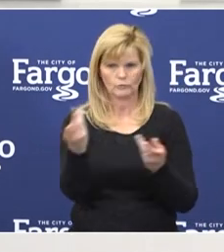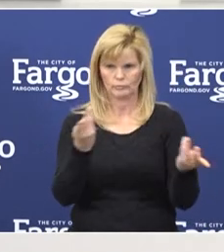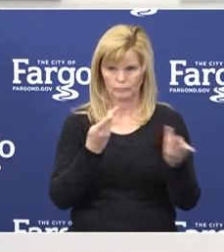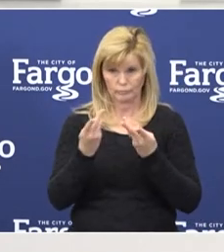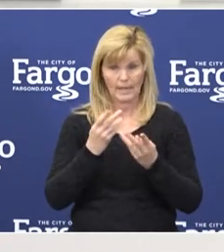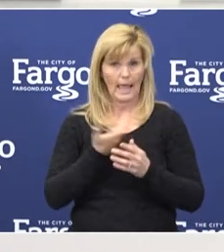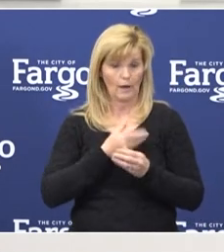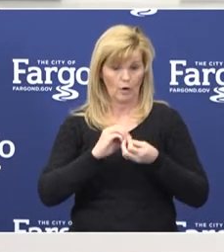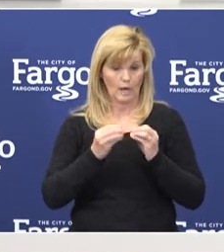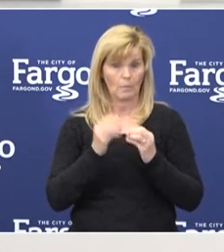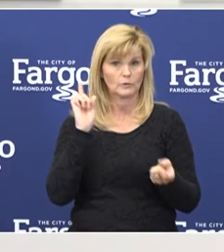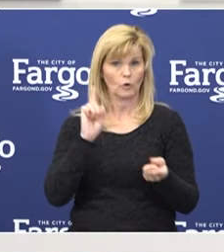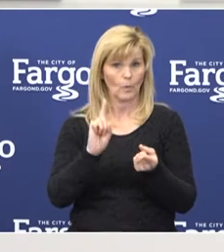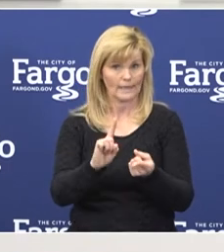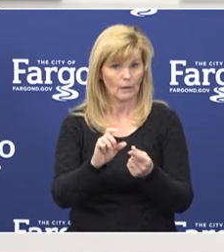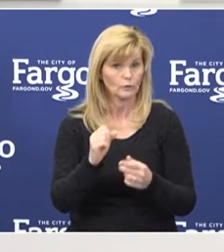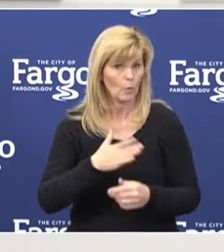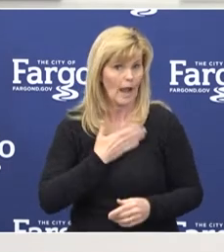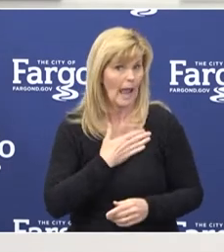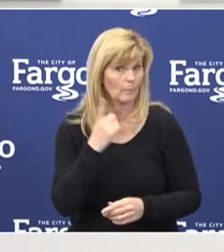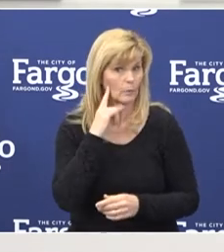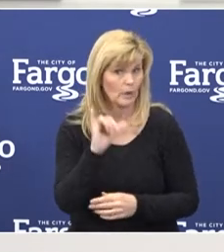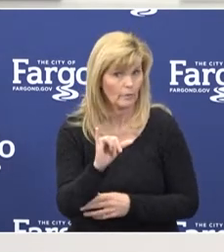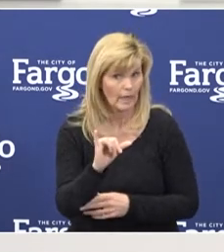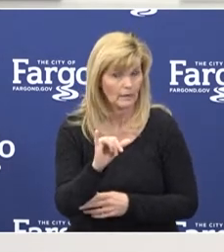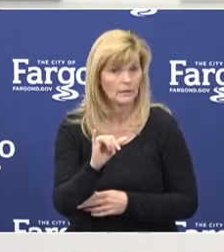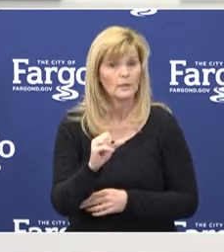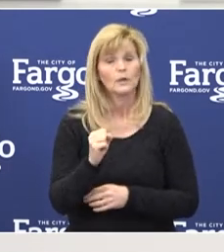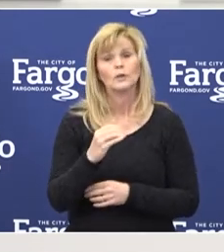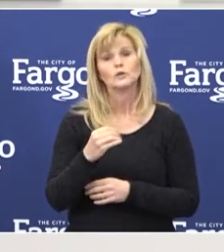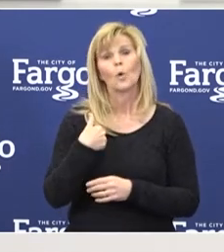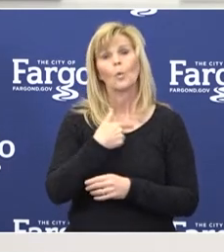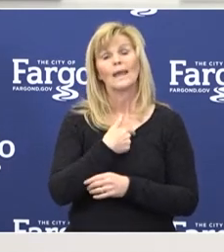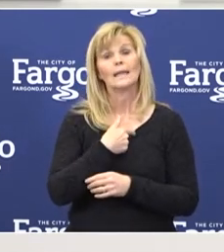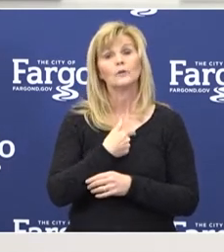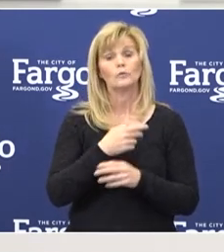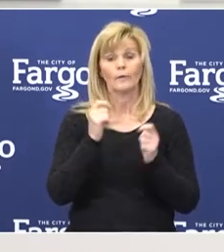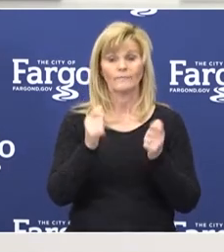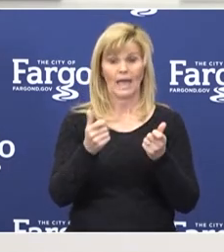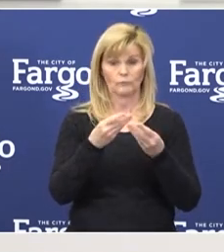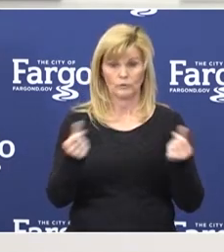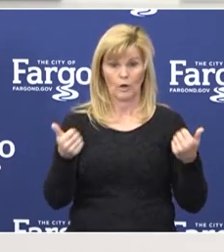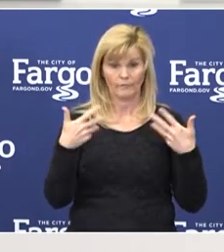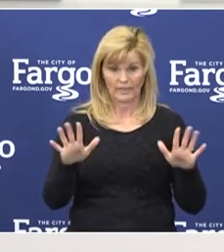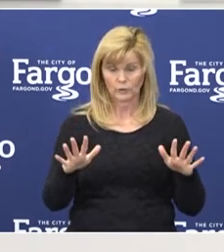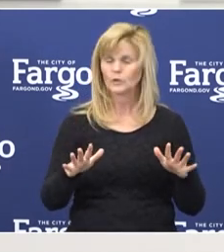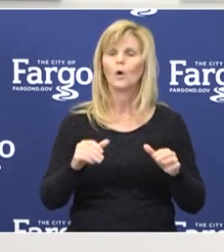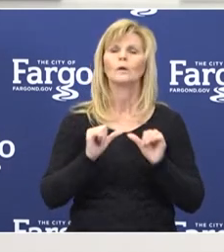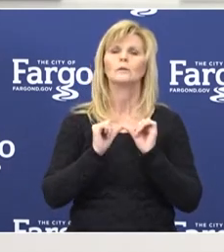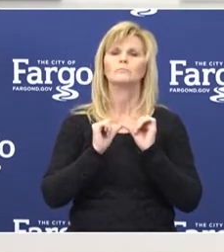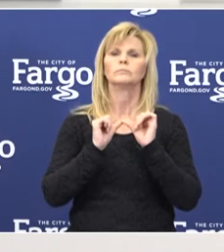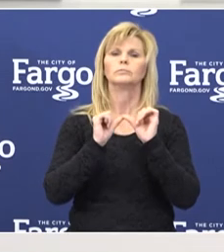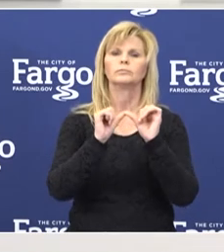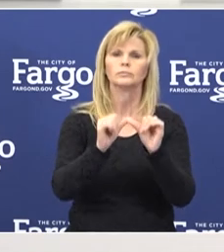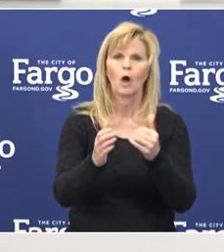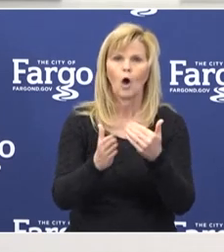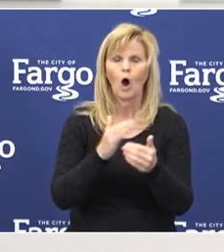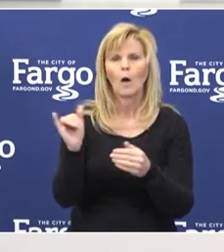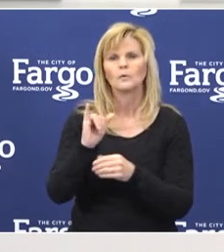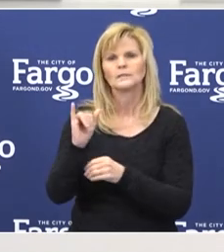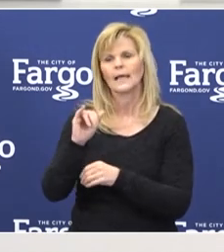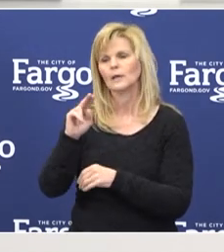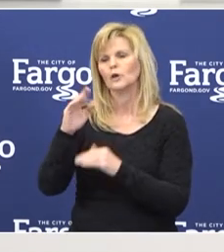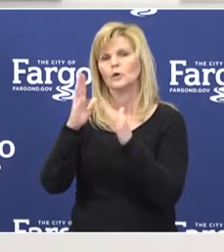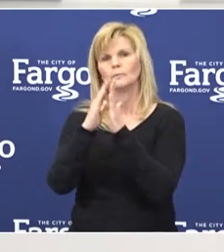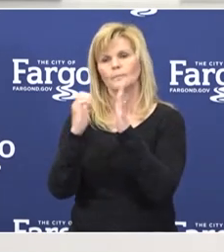that. So again, this comes to be a marathon and we have to almost model ourselves like New Zealand and Iceland, though there are two